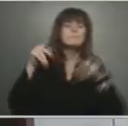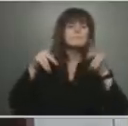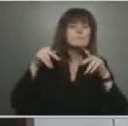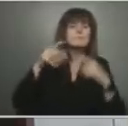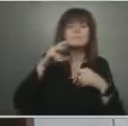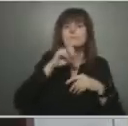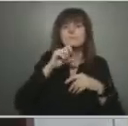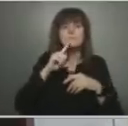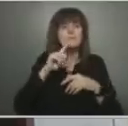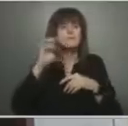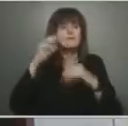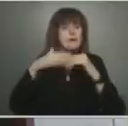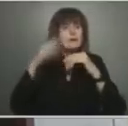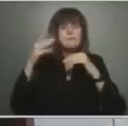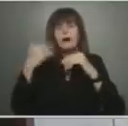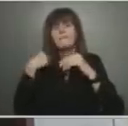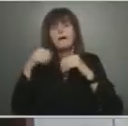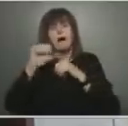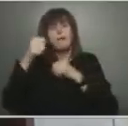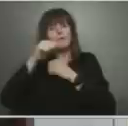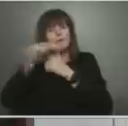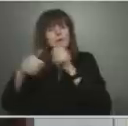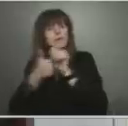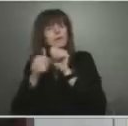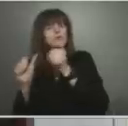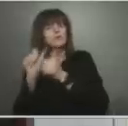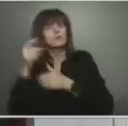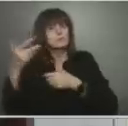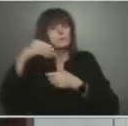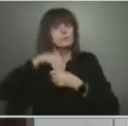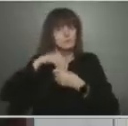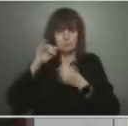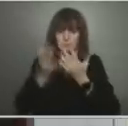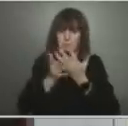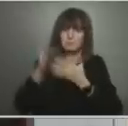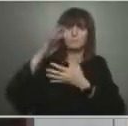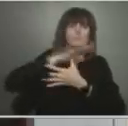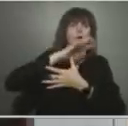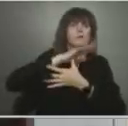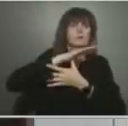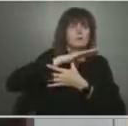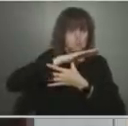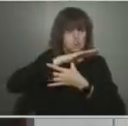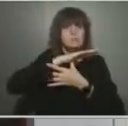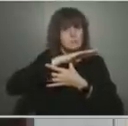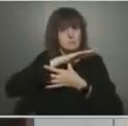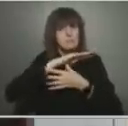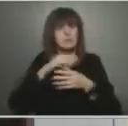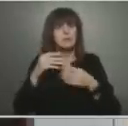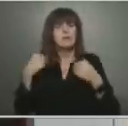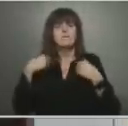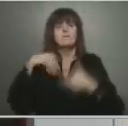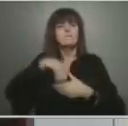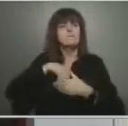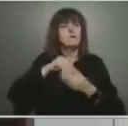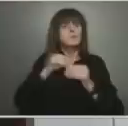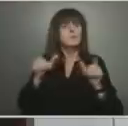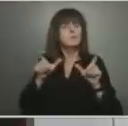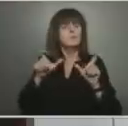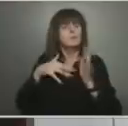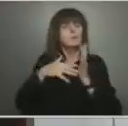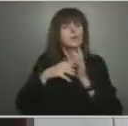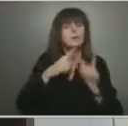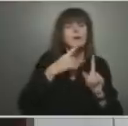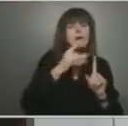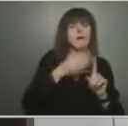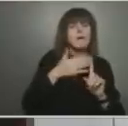We will also prioritize immunocompromised individuals 18 and over, regardless of their vaccine status.